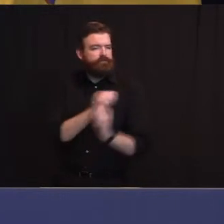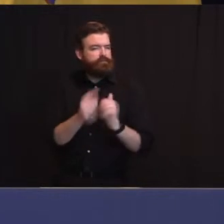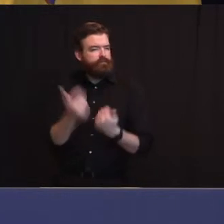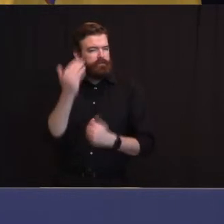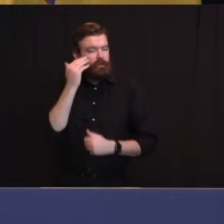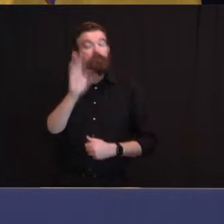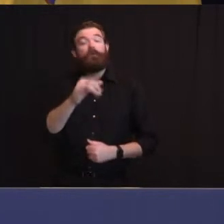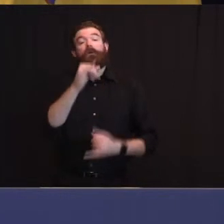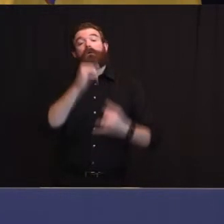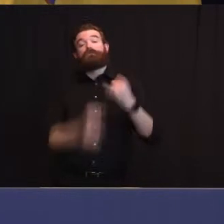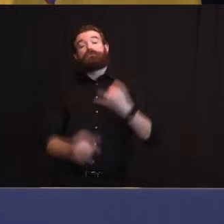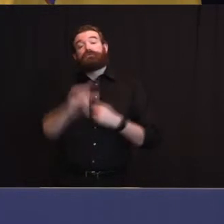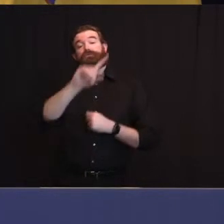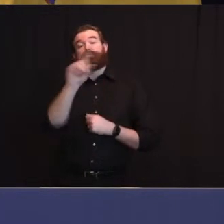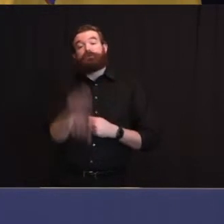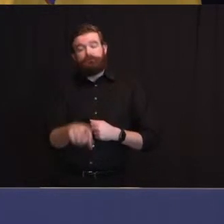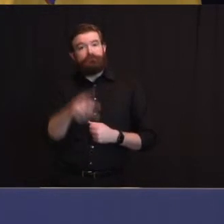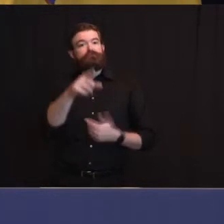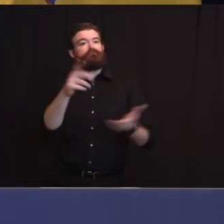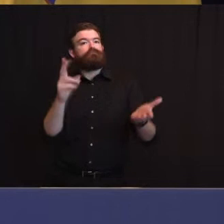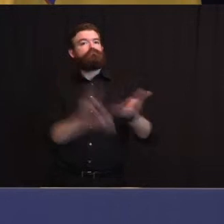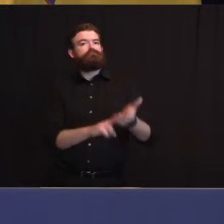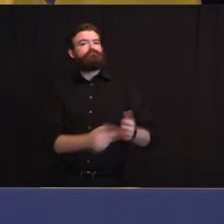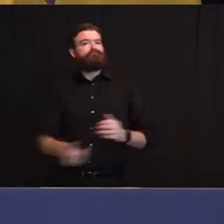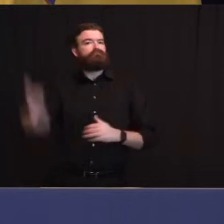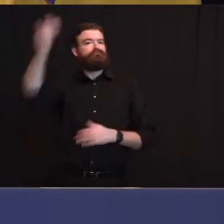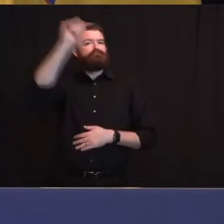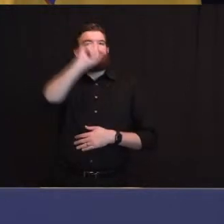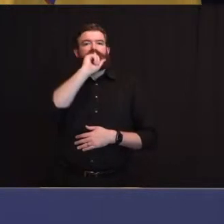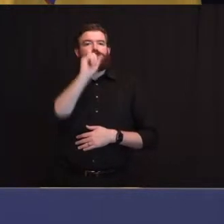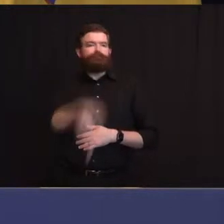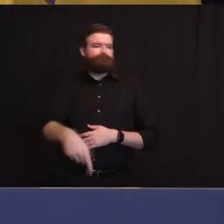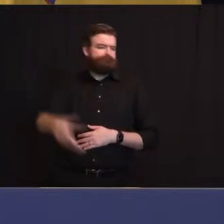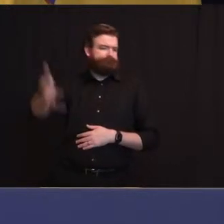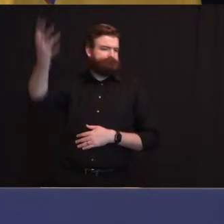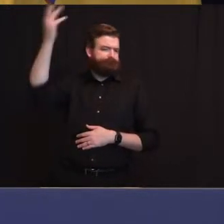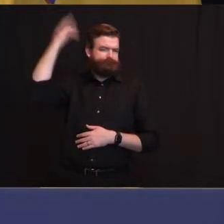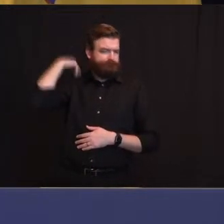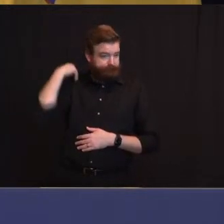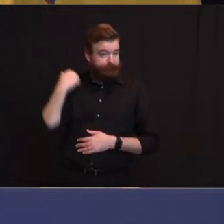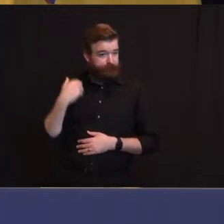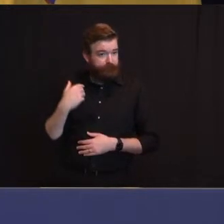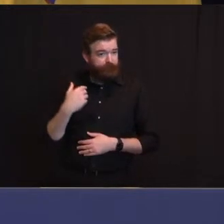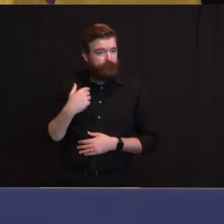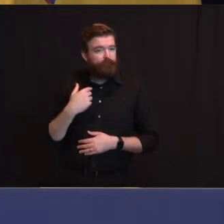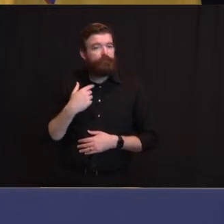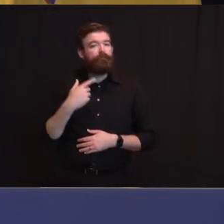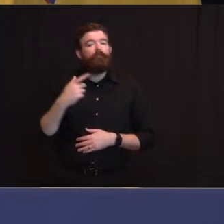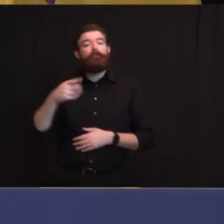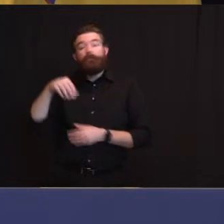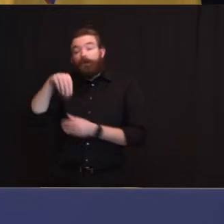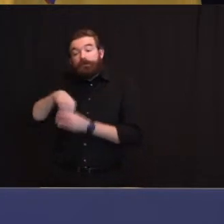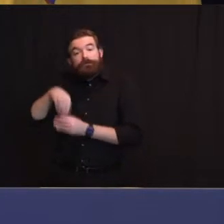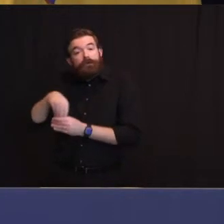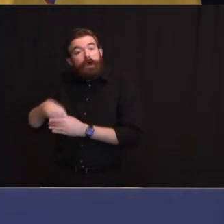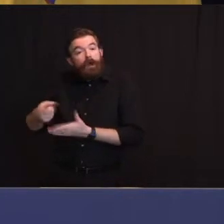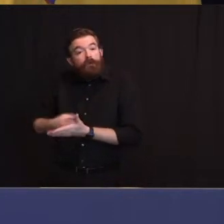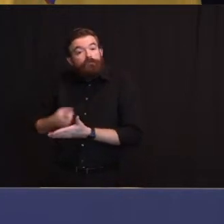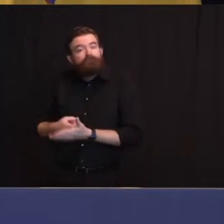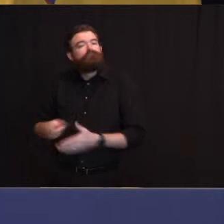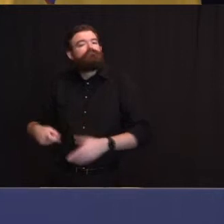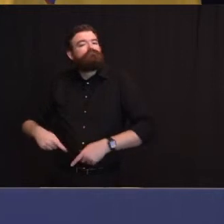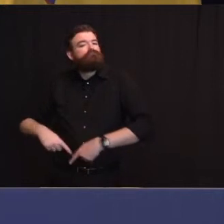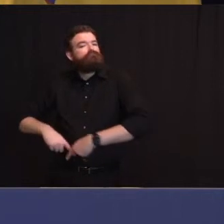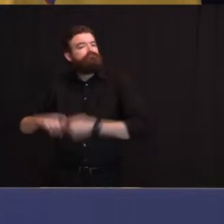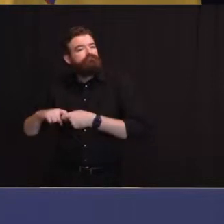signed an executive order almost a month ago pausing indoor hockey and other indoor youth and adult practices